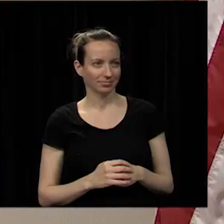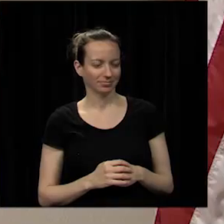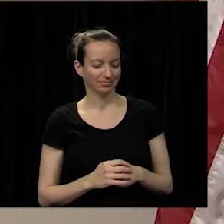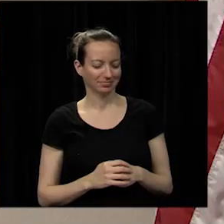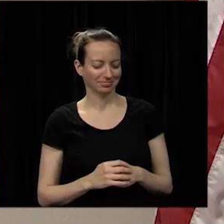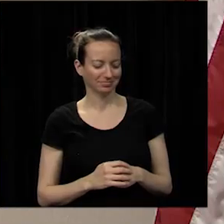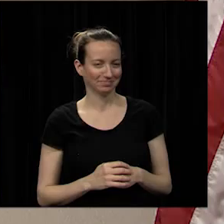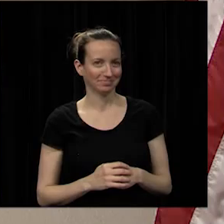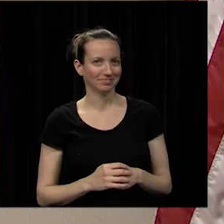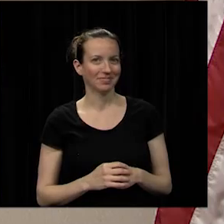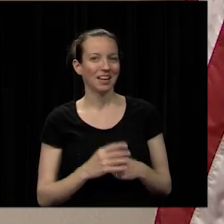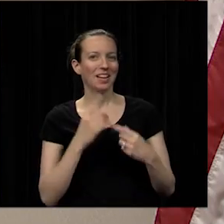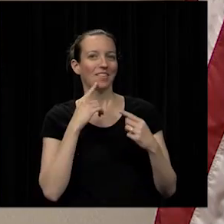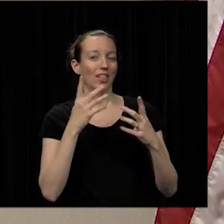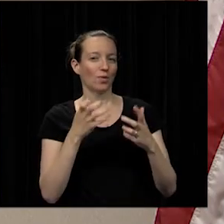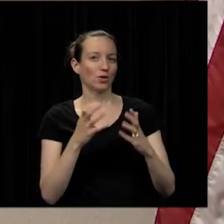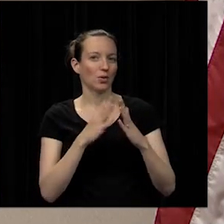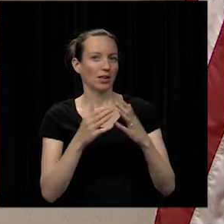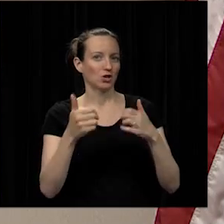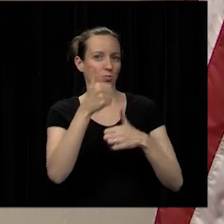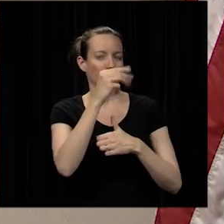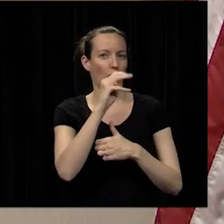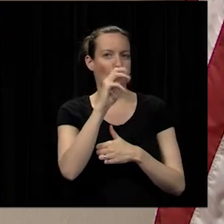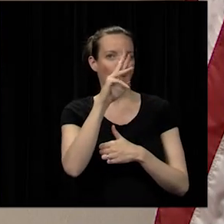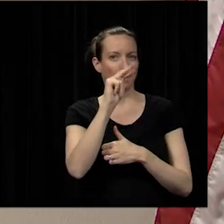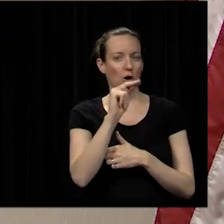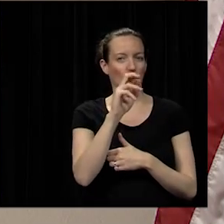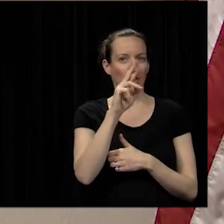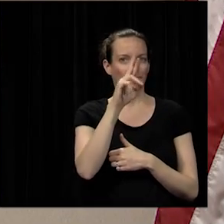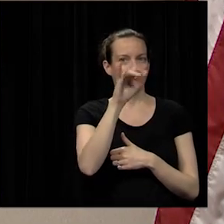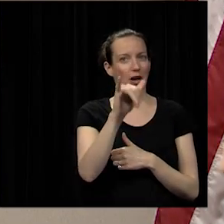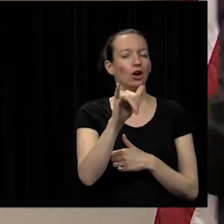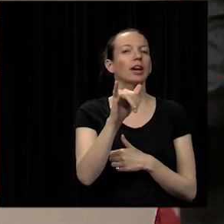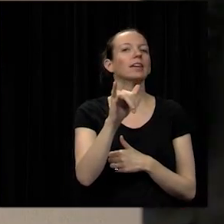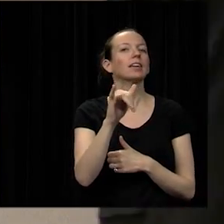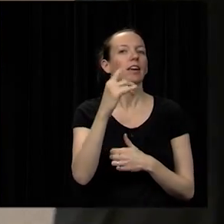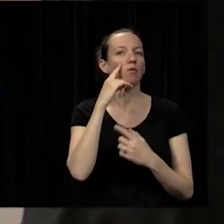and finally i'd like to ask superintendent marlon berry to come forward to make a special presentation